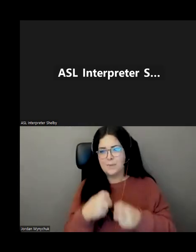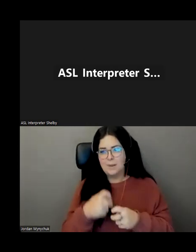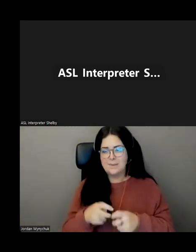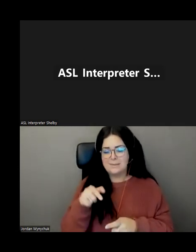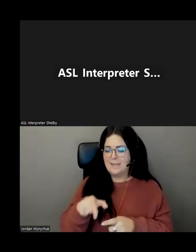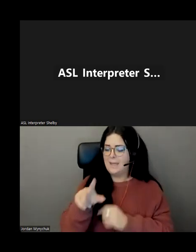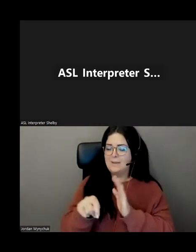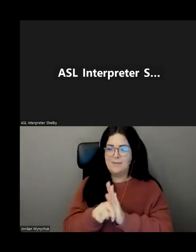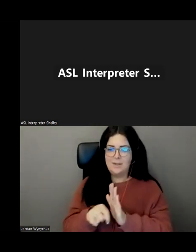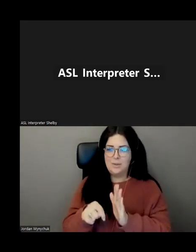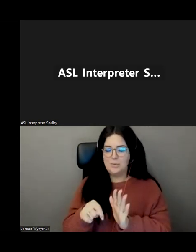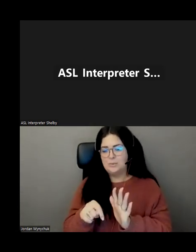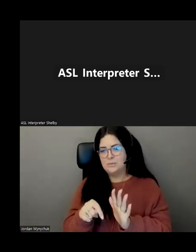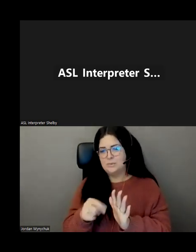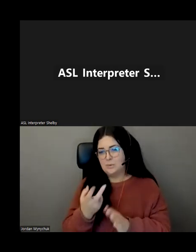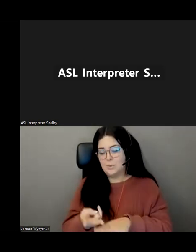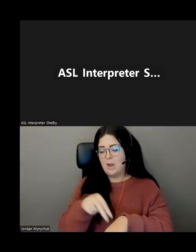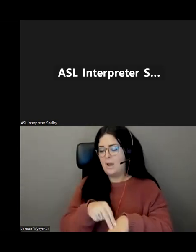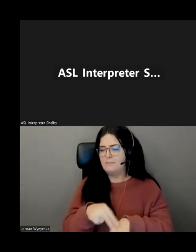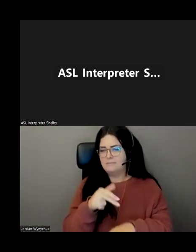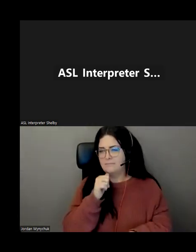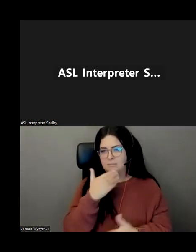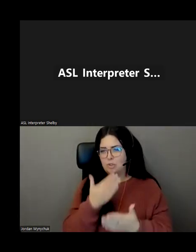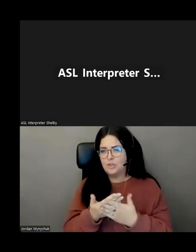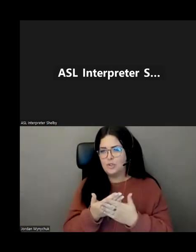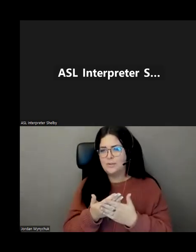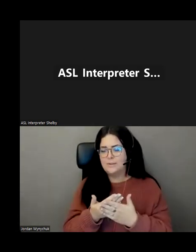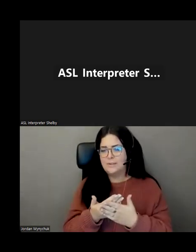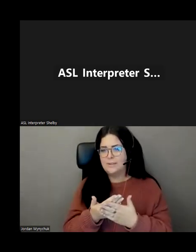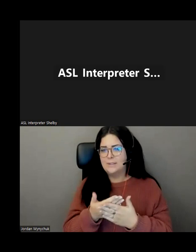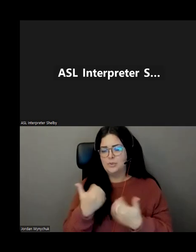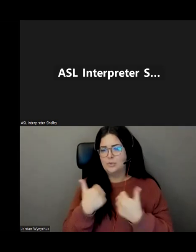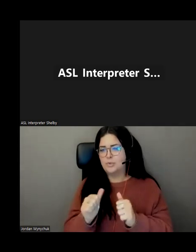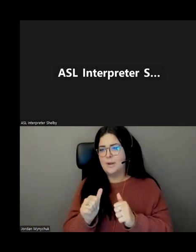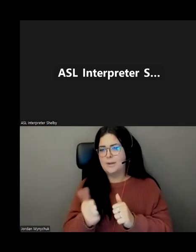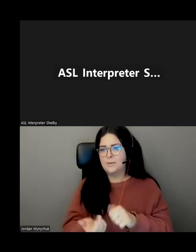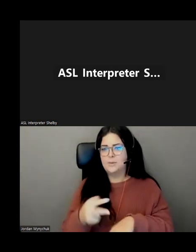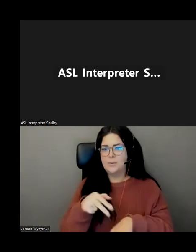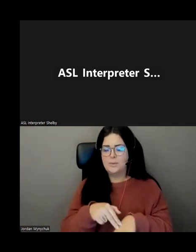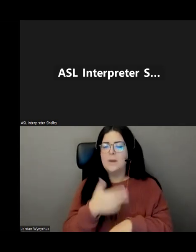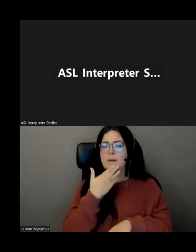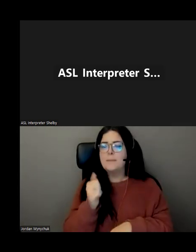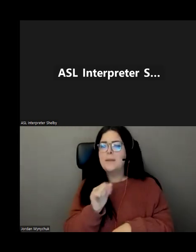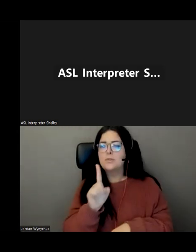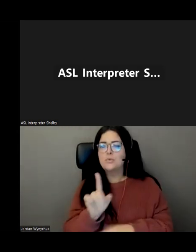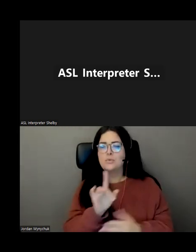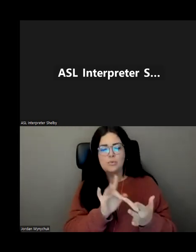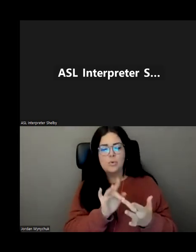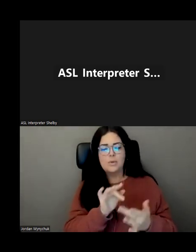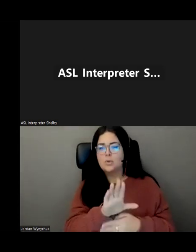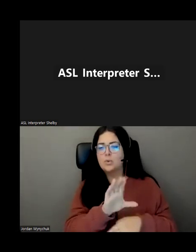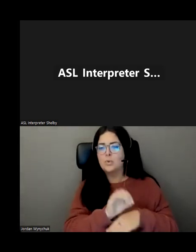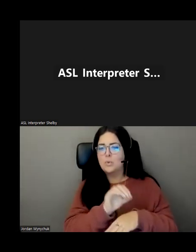you and i would highly advise that you reach out to your healthcare professional an occupational therapist or physiotherapist uh